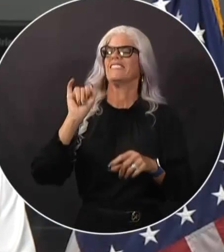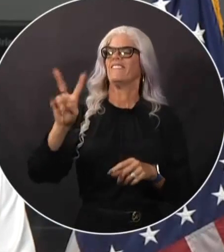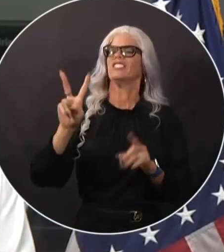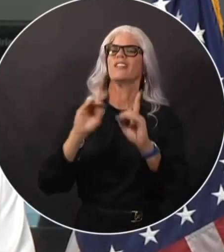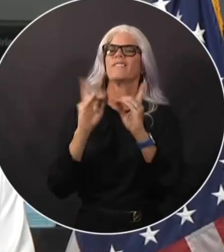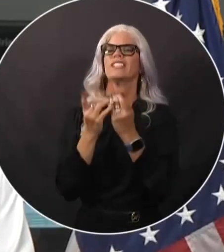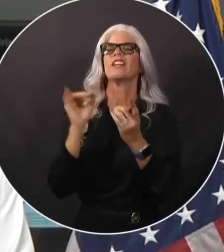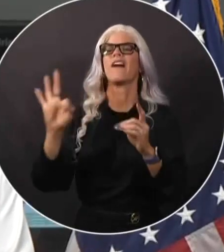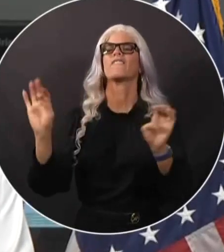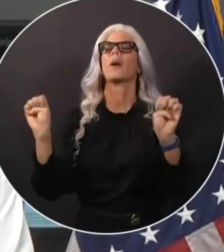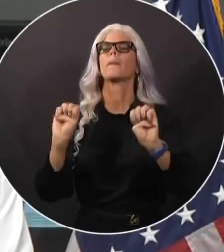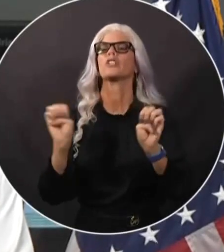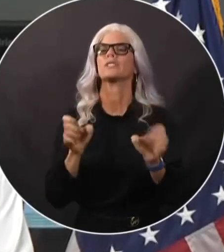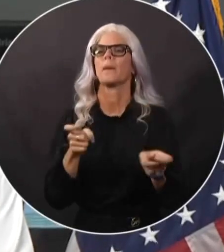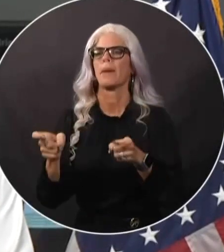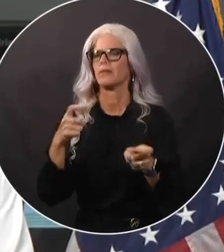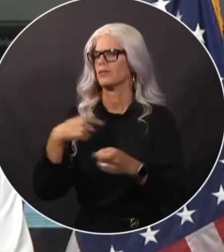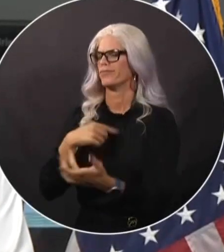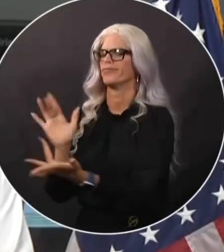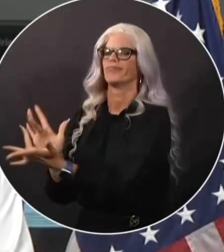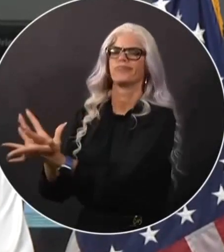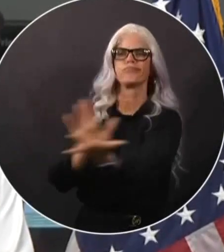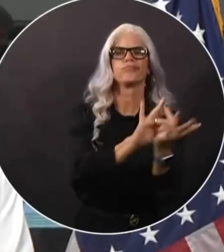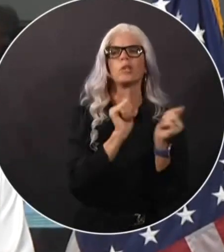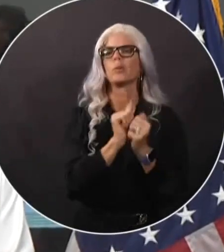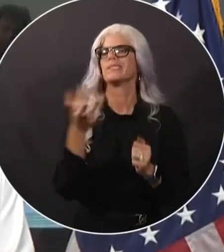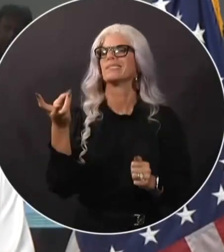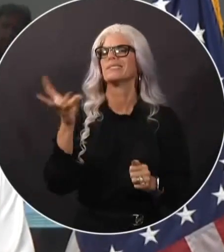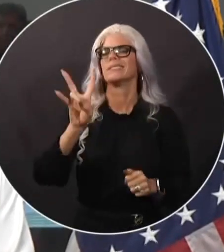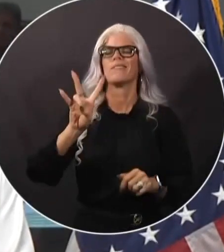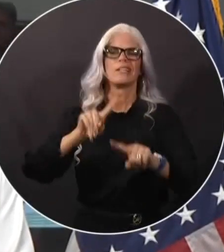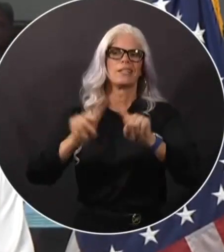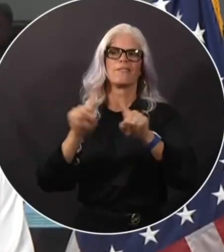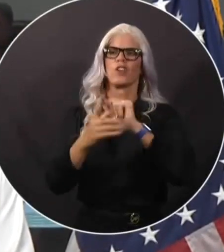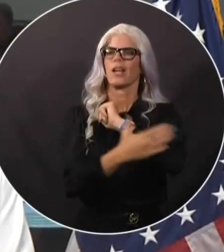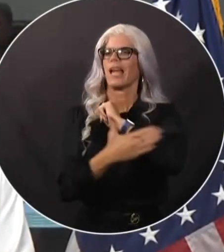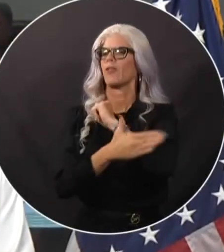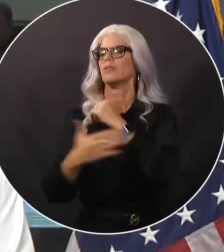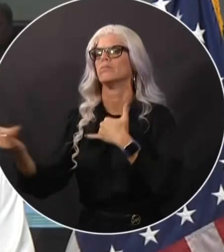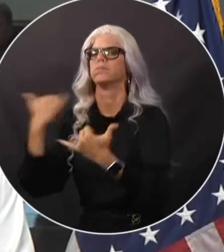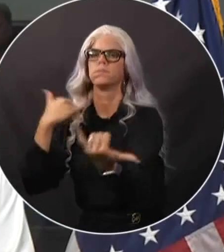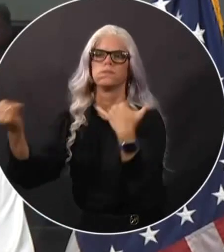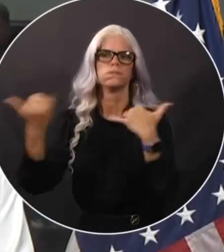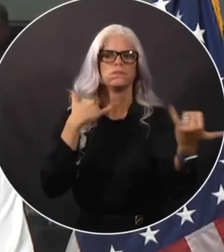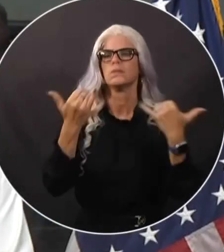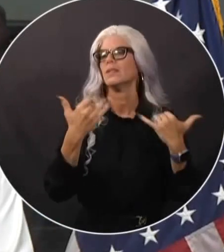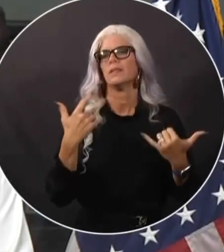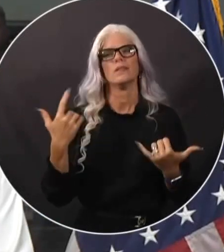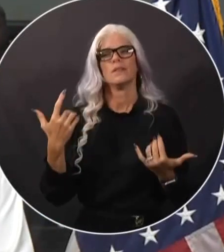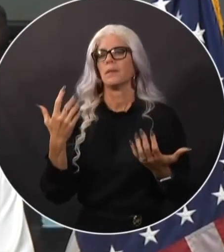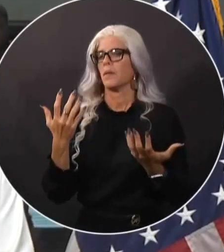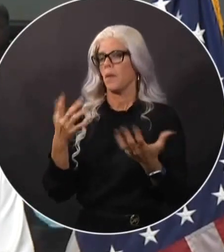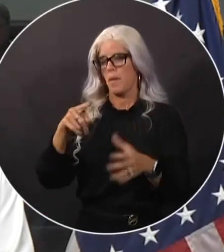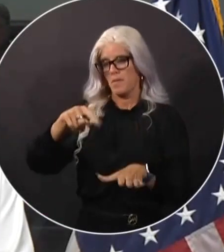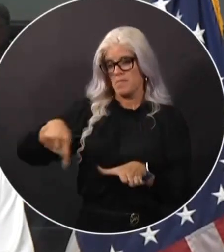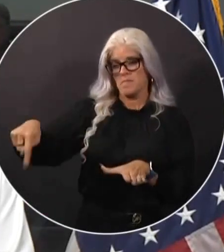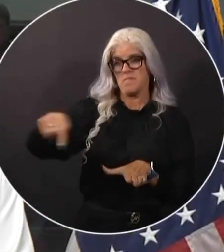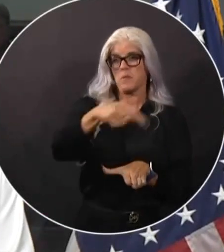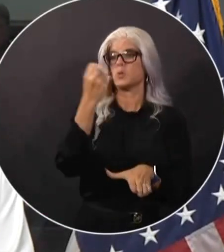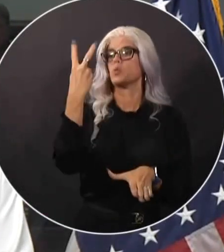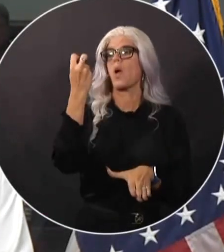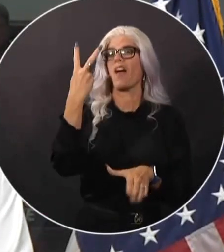I have called about a dozen of those individuals in the highest impact area today. We currently have more than